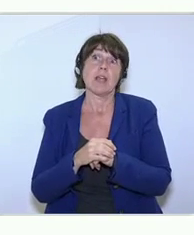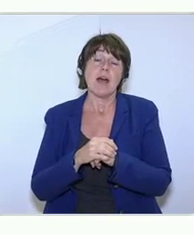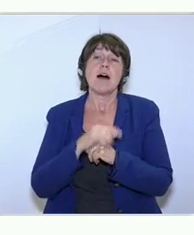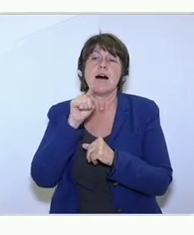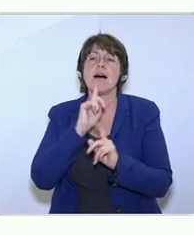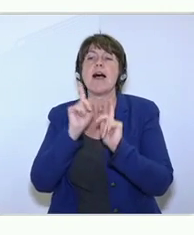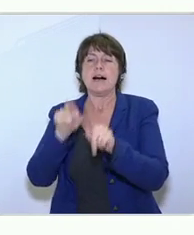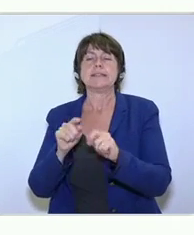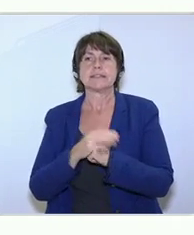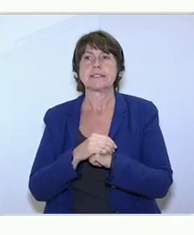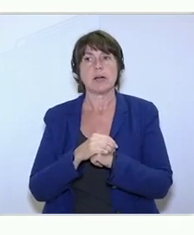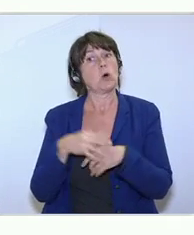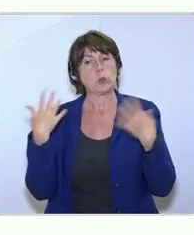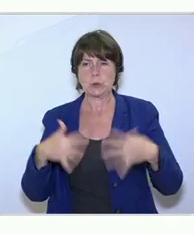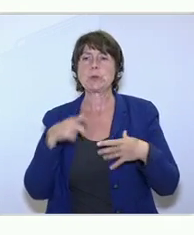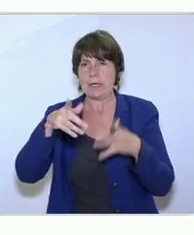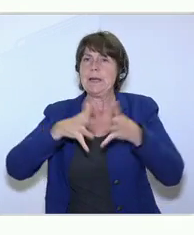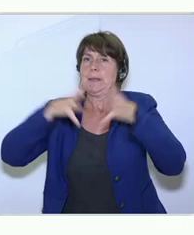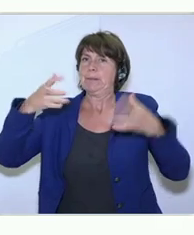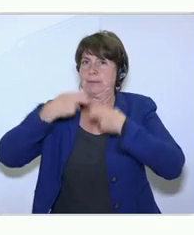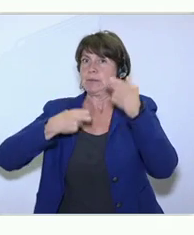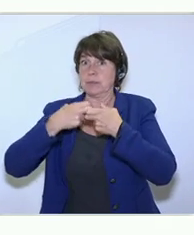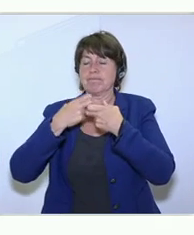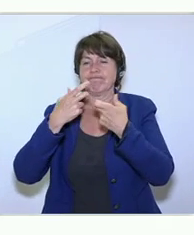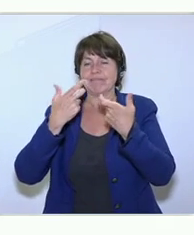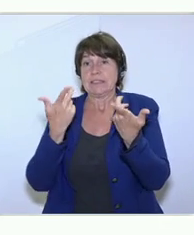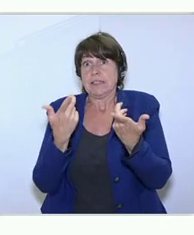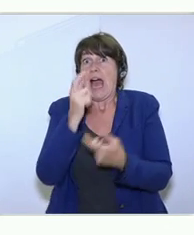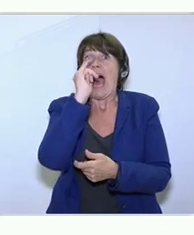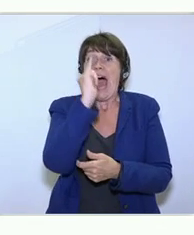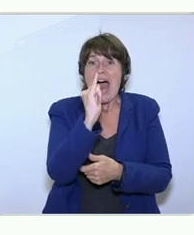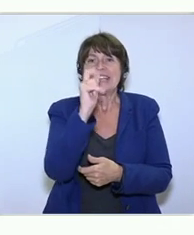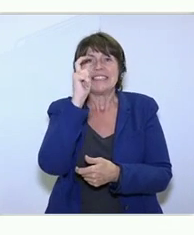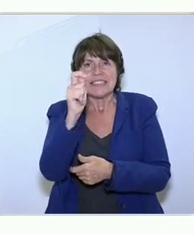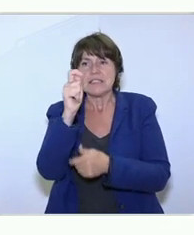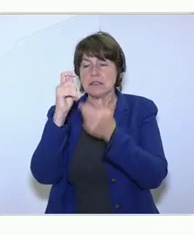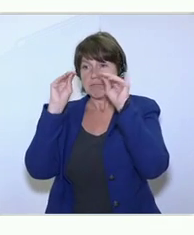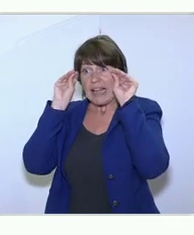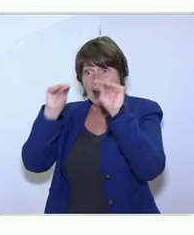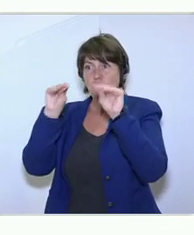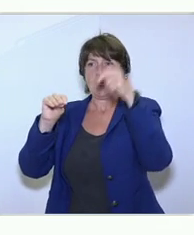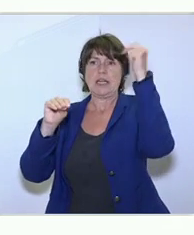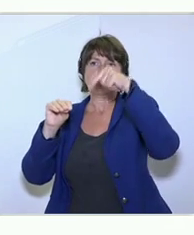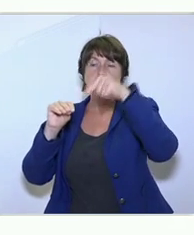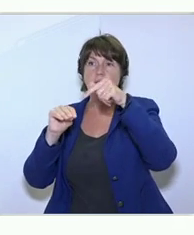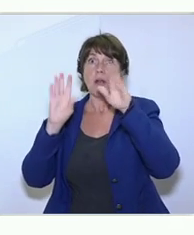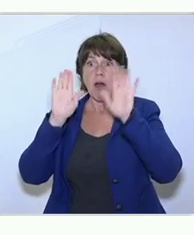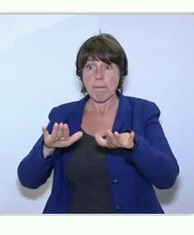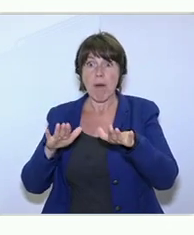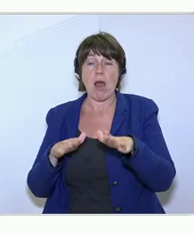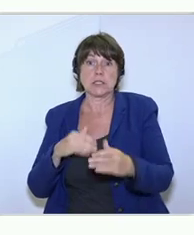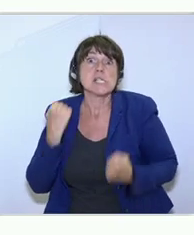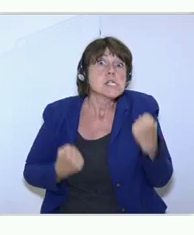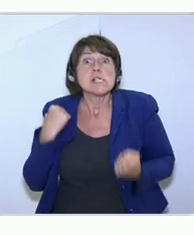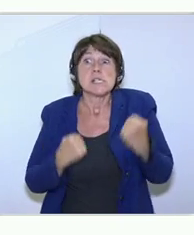this is a real challenge, especially for IT education. So, keeping up with the advance in technology